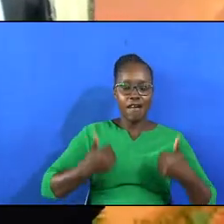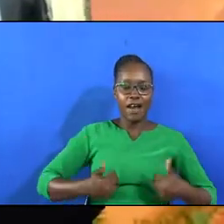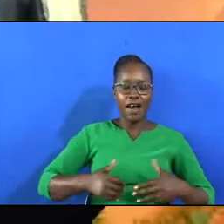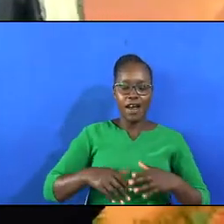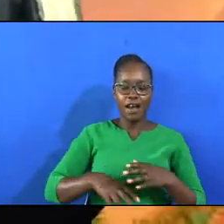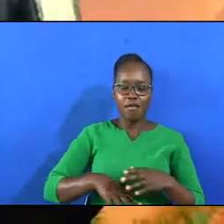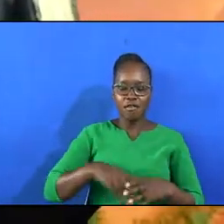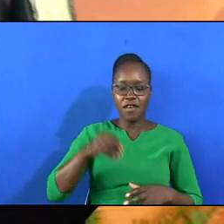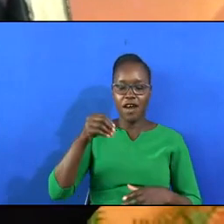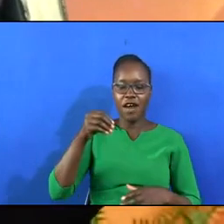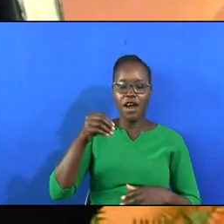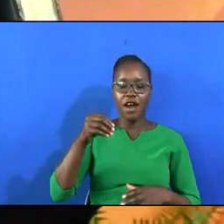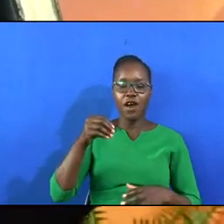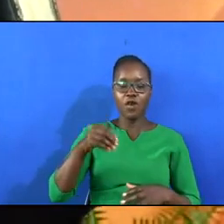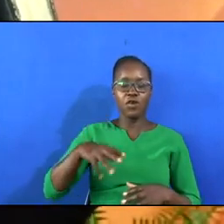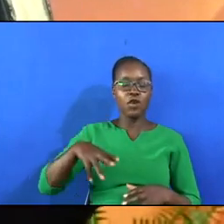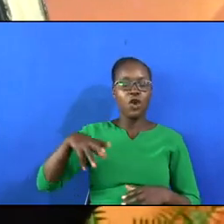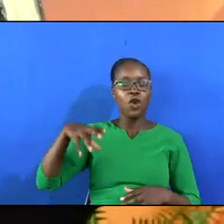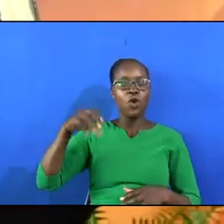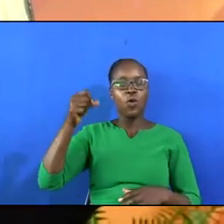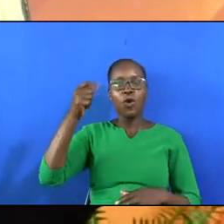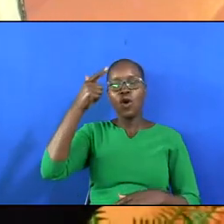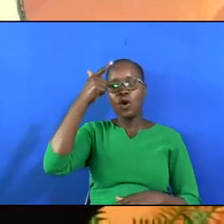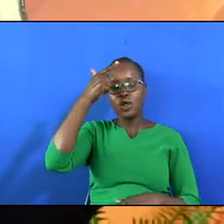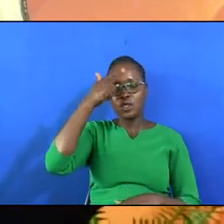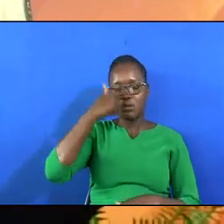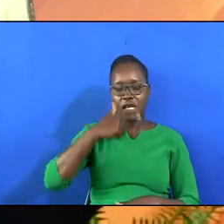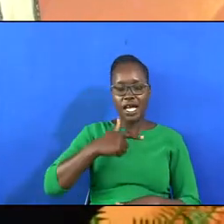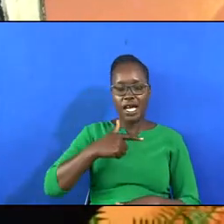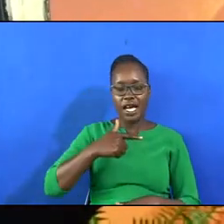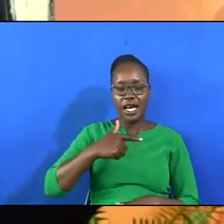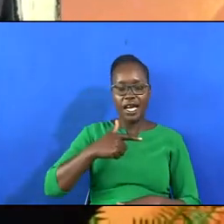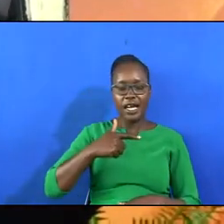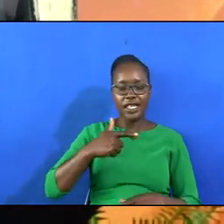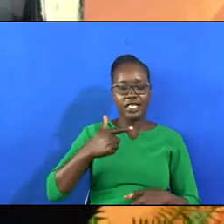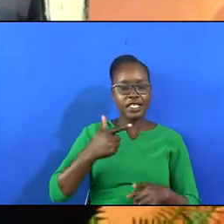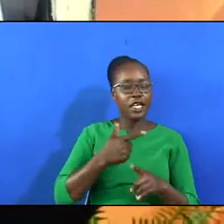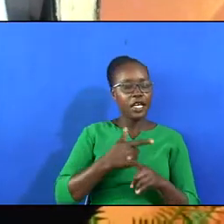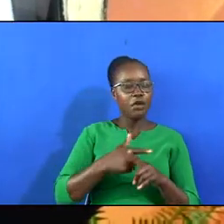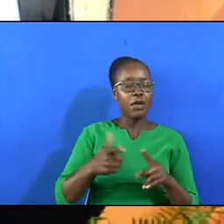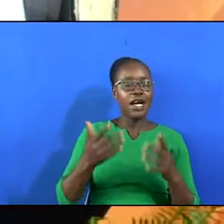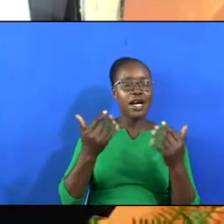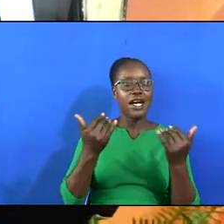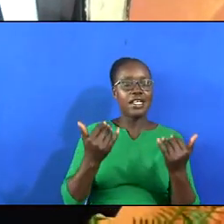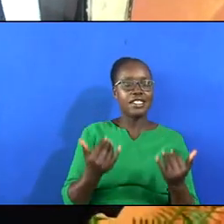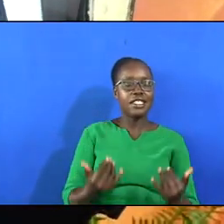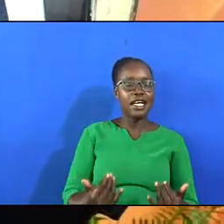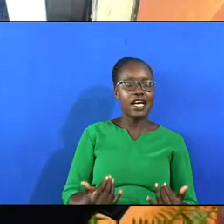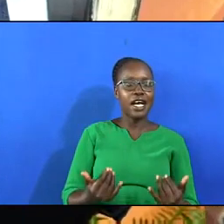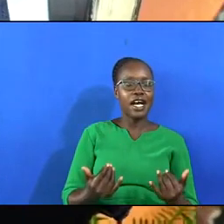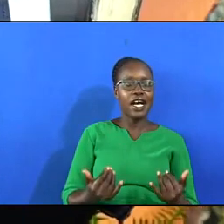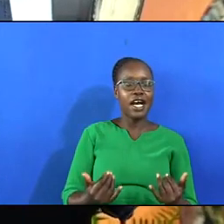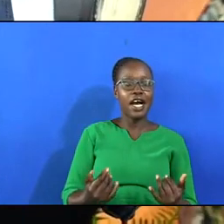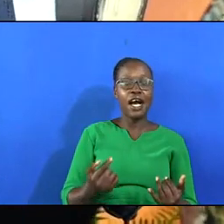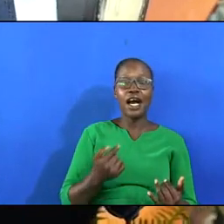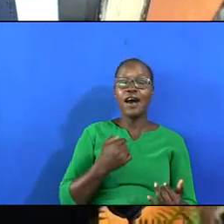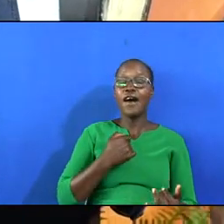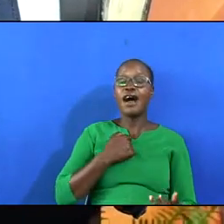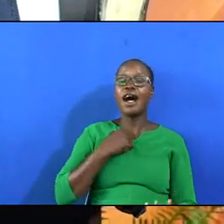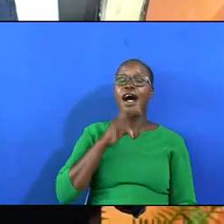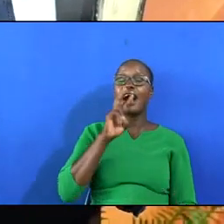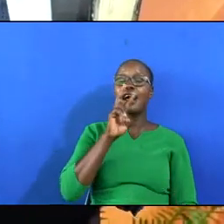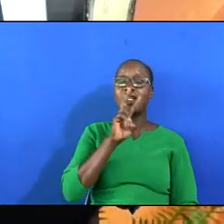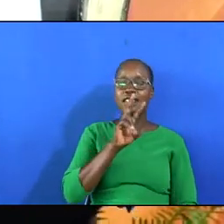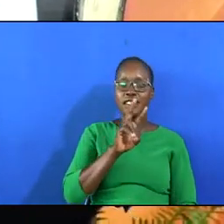I'm found Was blind, but now